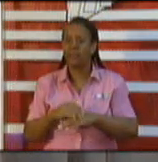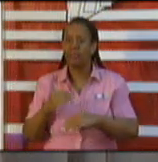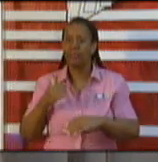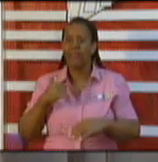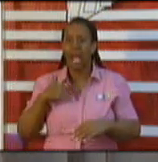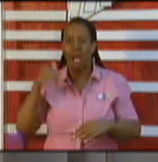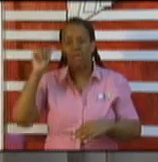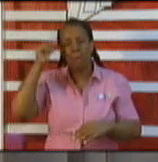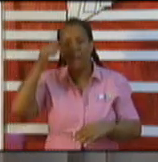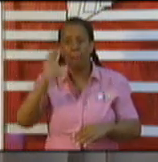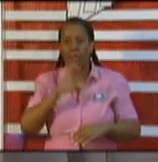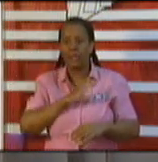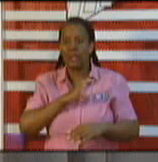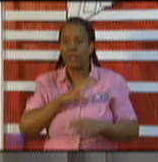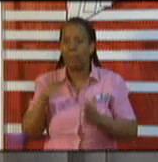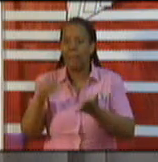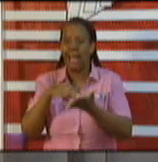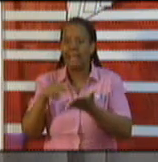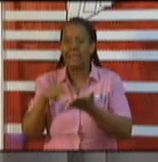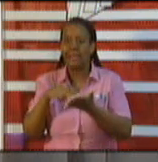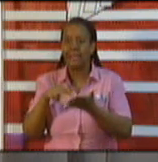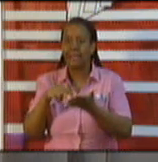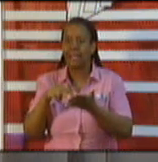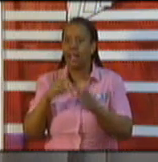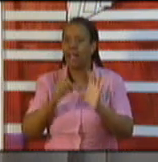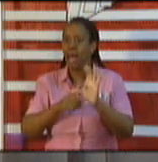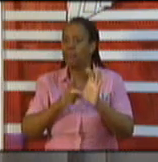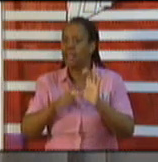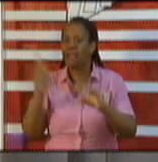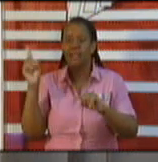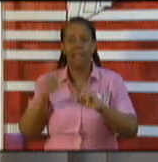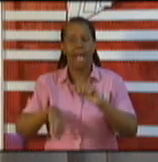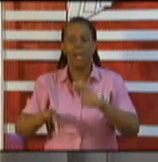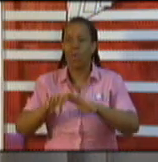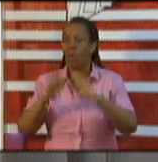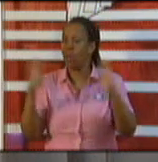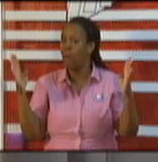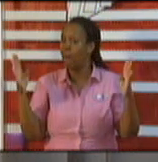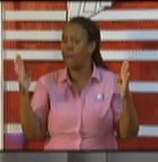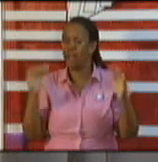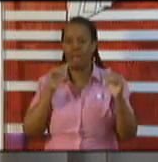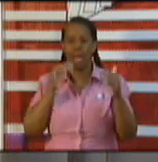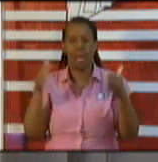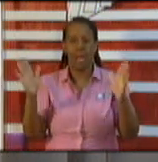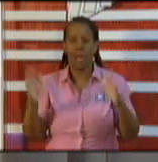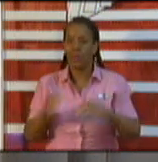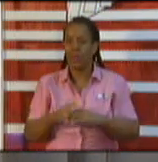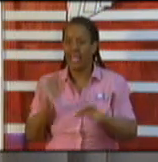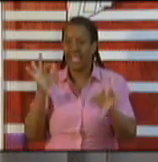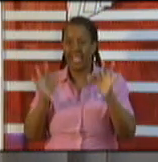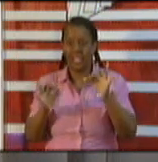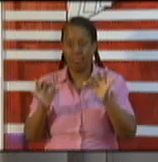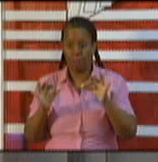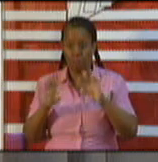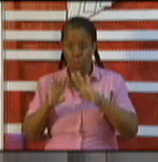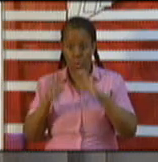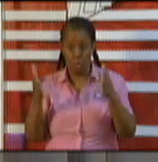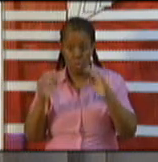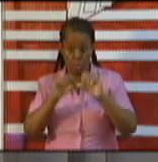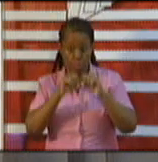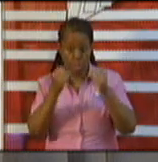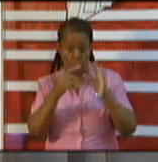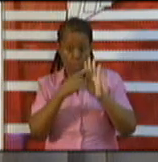party boats and clubs are not permitted to be open. So again, remember, with every breach of the regulations, you're susceptible